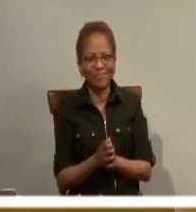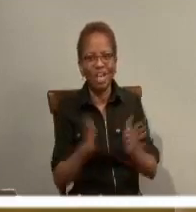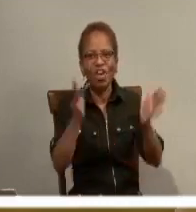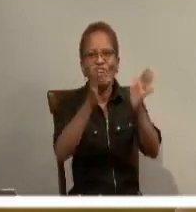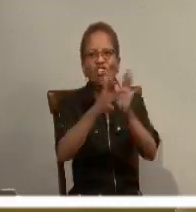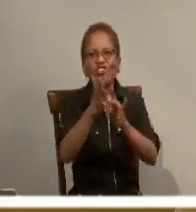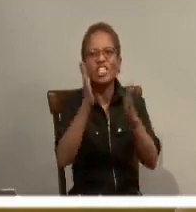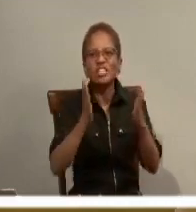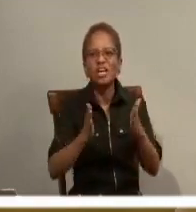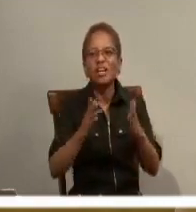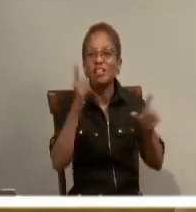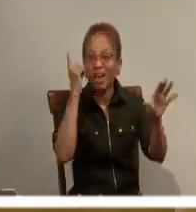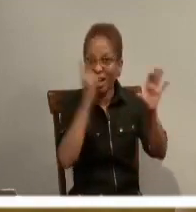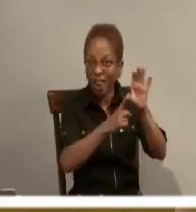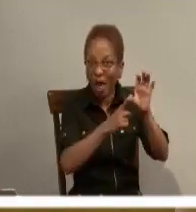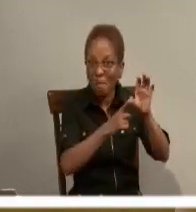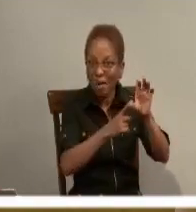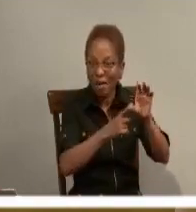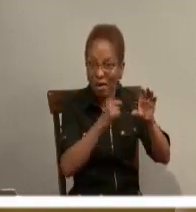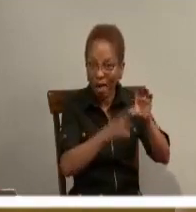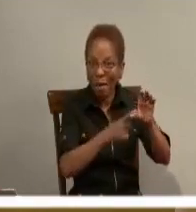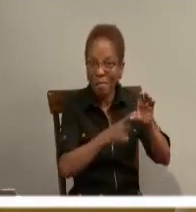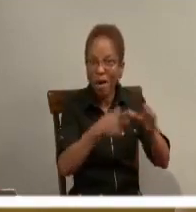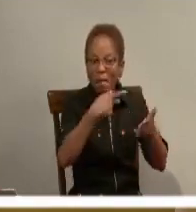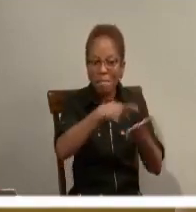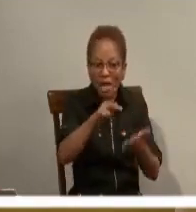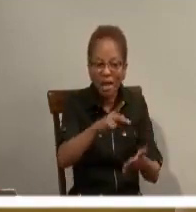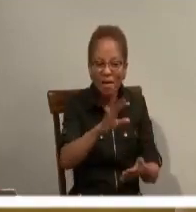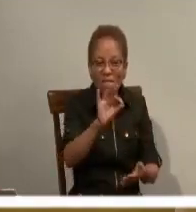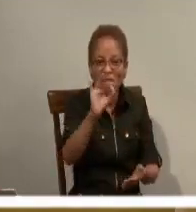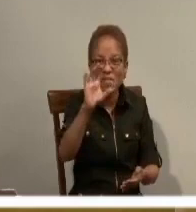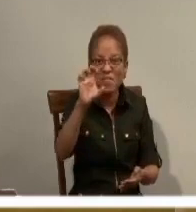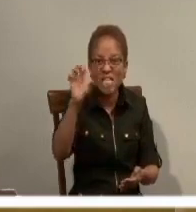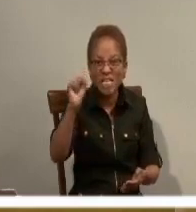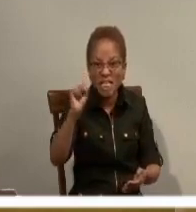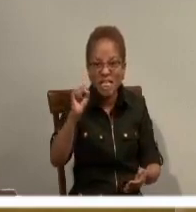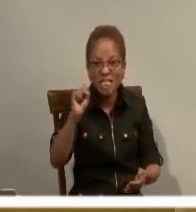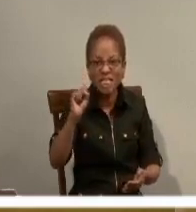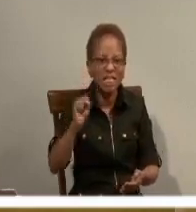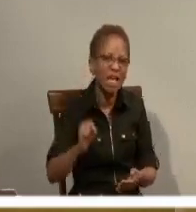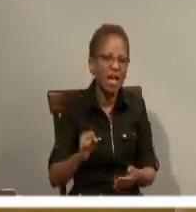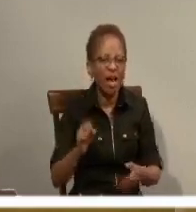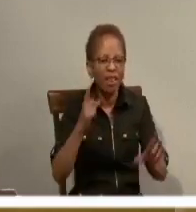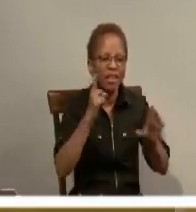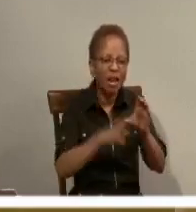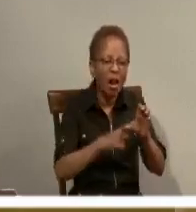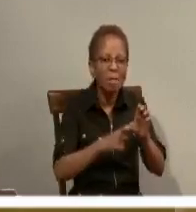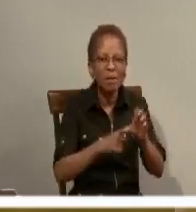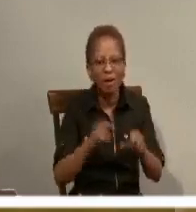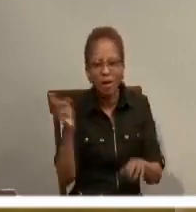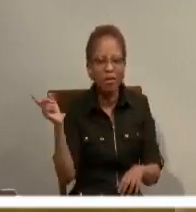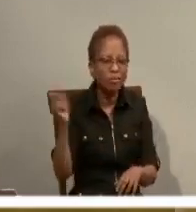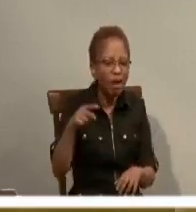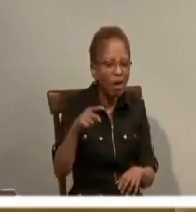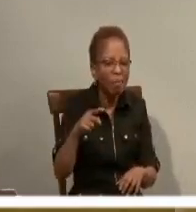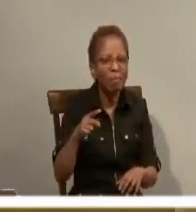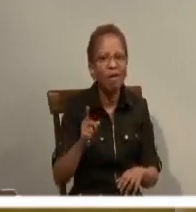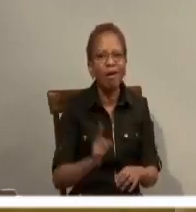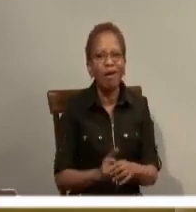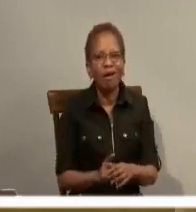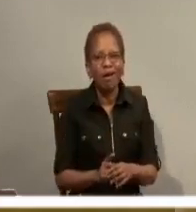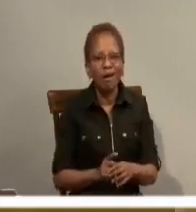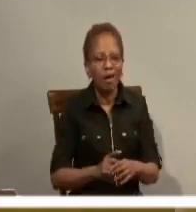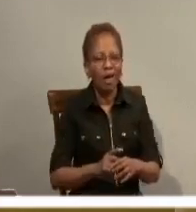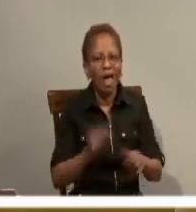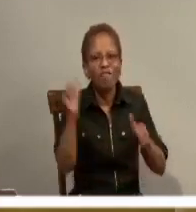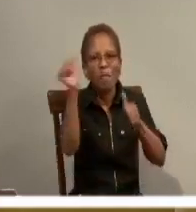a club member, and after that all you have to do is show up. That's not Christianity. It's not about showing up for an event or showing up for